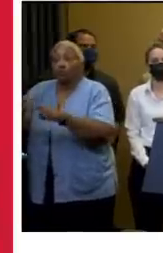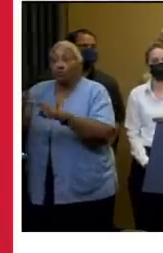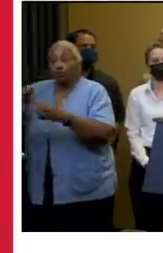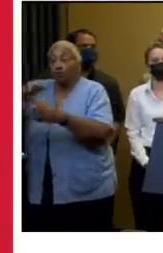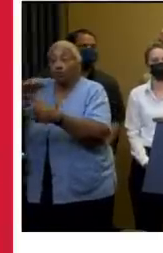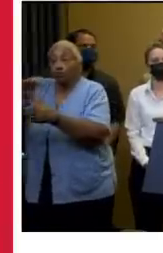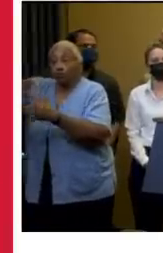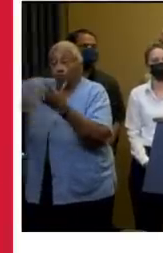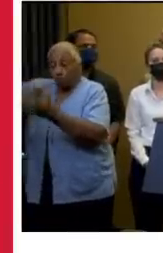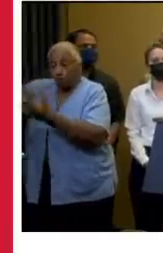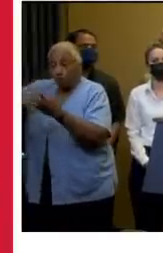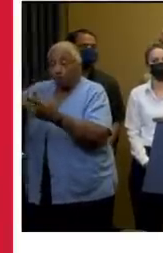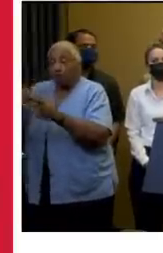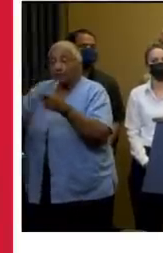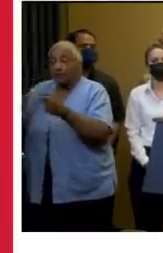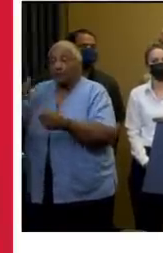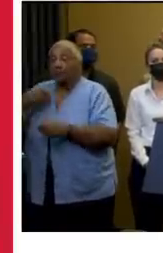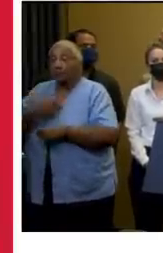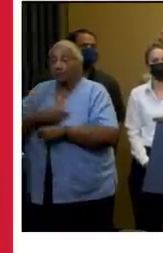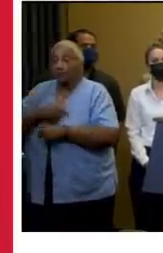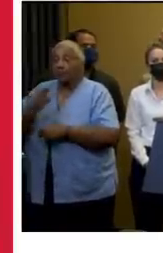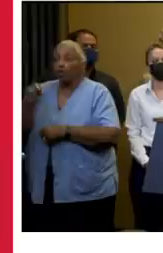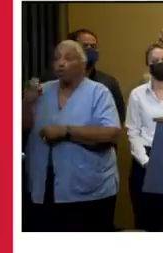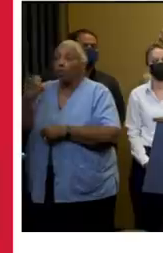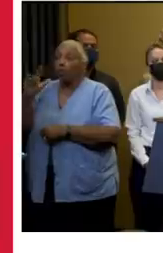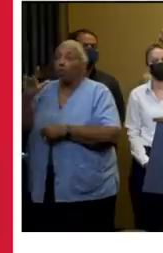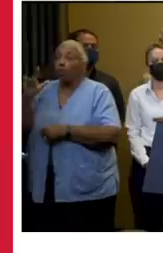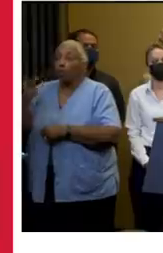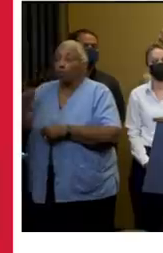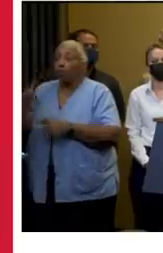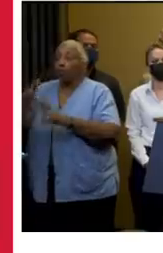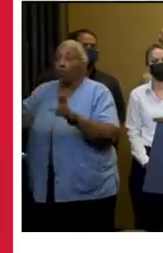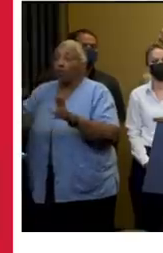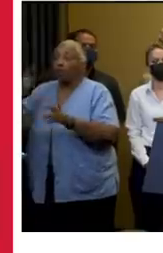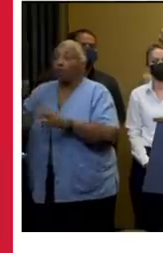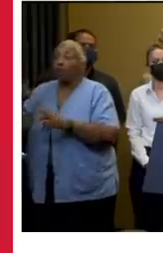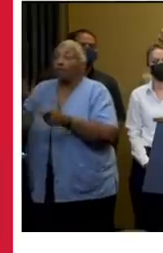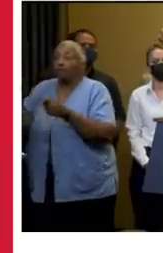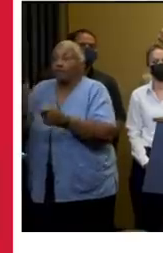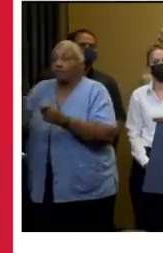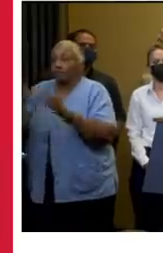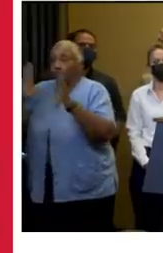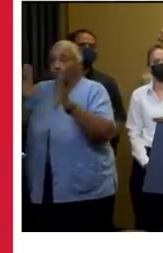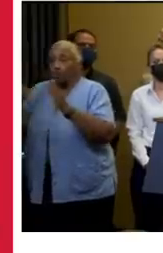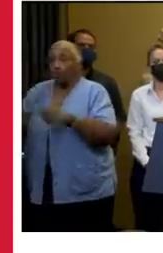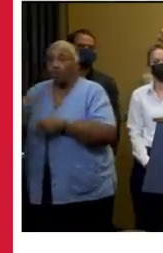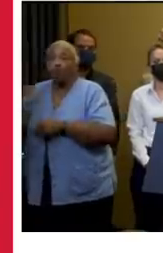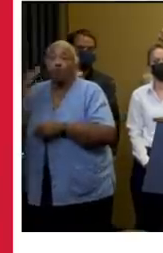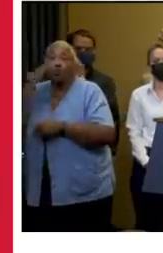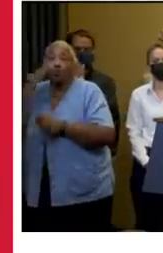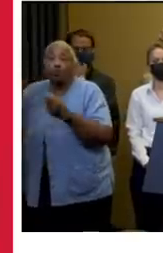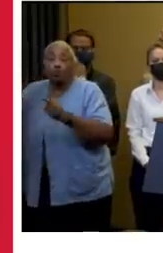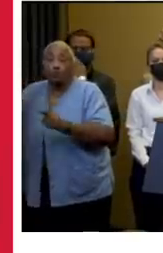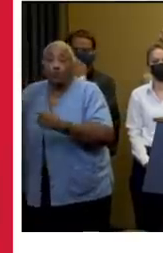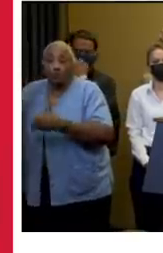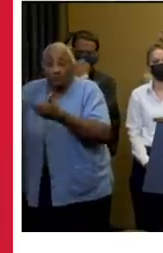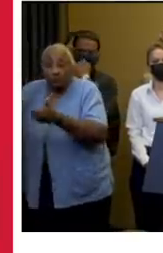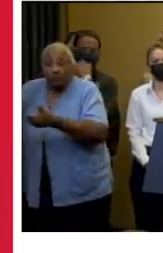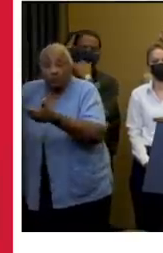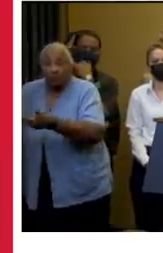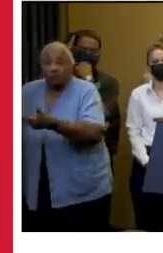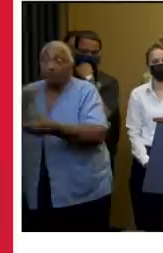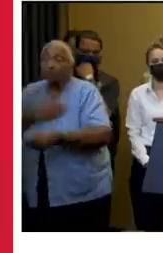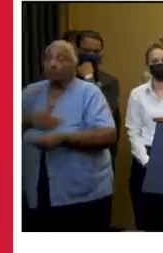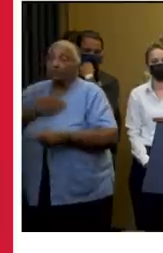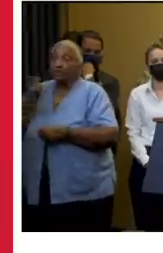Text NOLAREDY to 77295 for text alerts so you know what's going on throughout the rest of the day. Please understand that